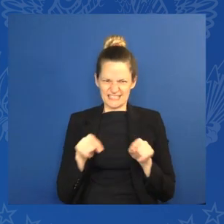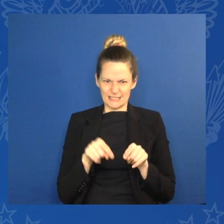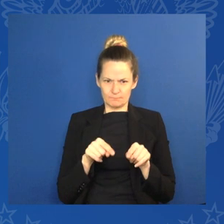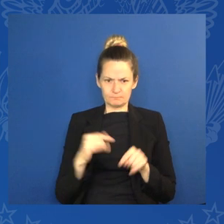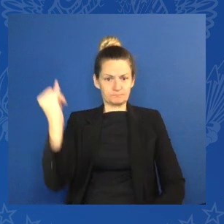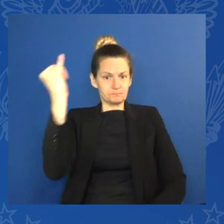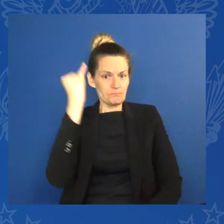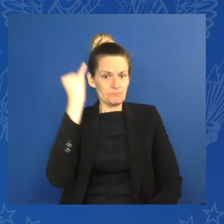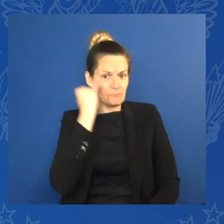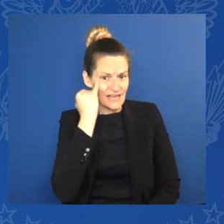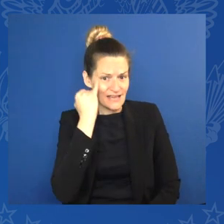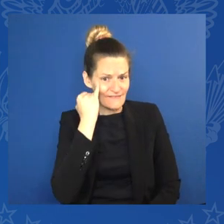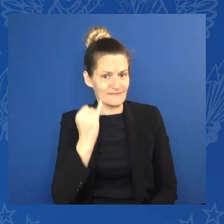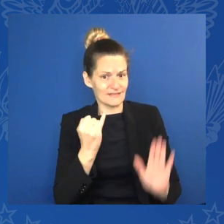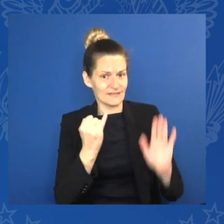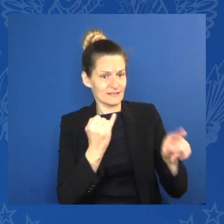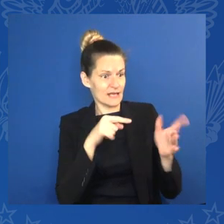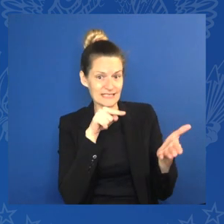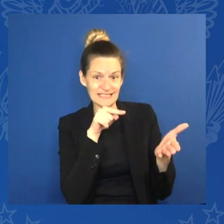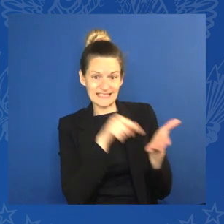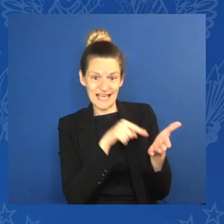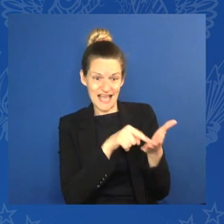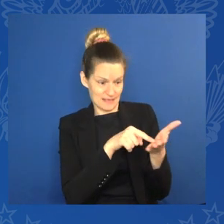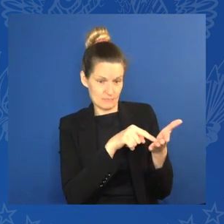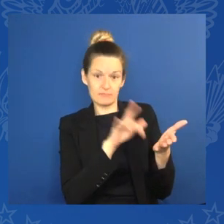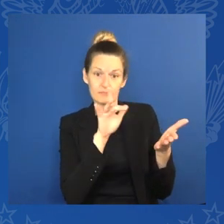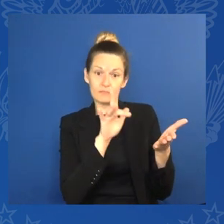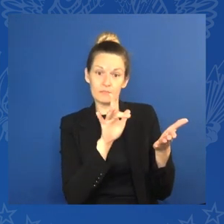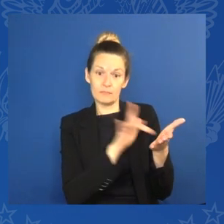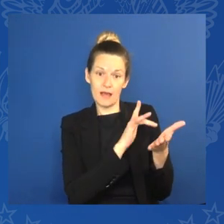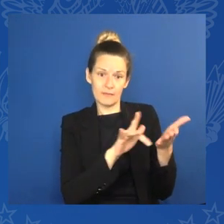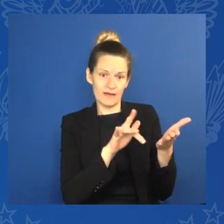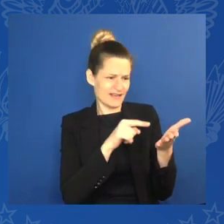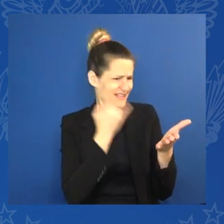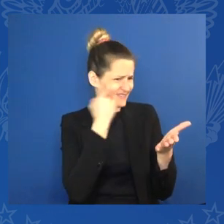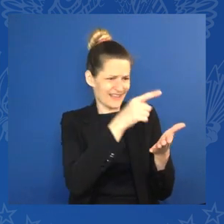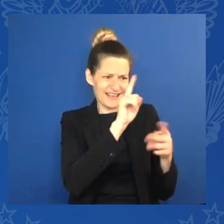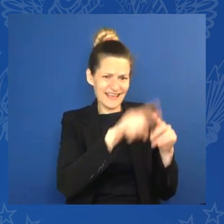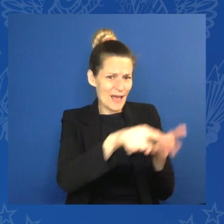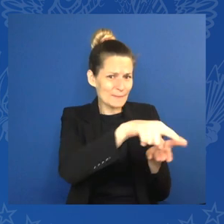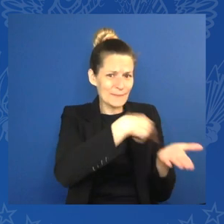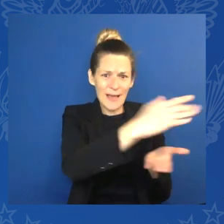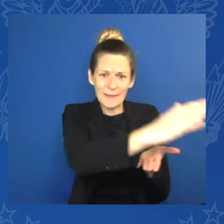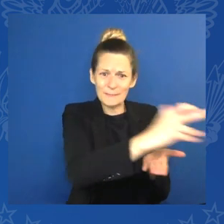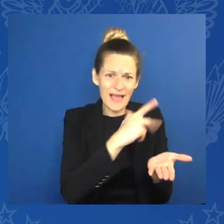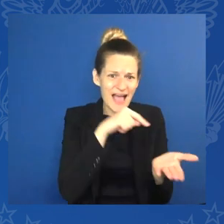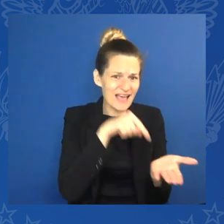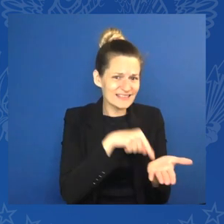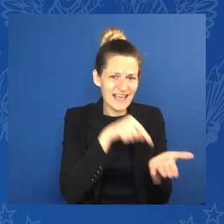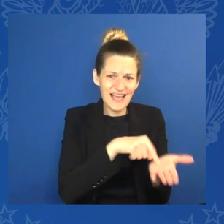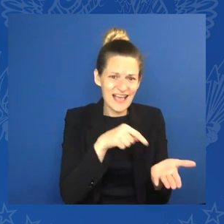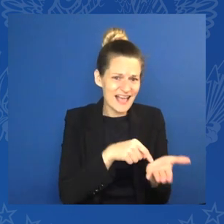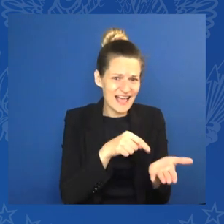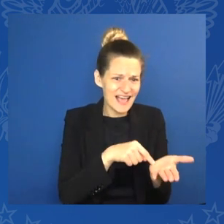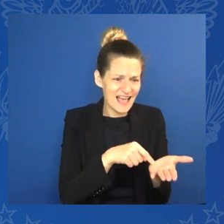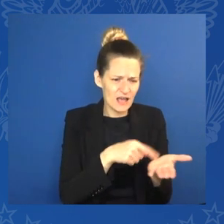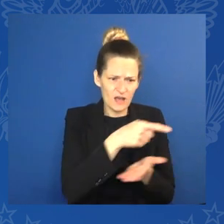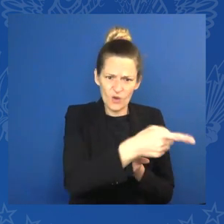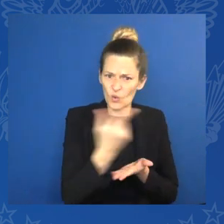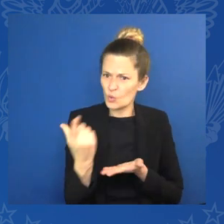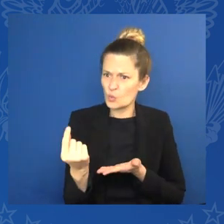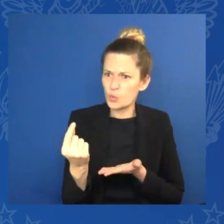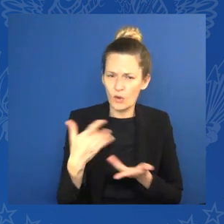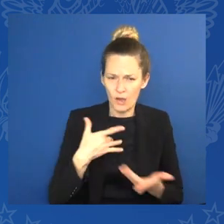cause the recipient countries to default, it would, after all,